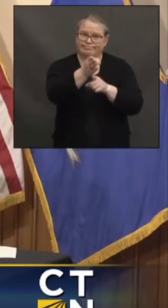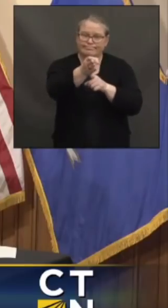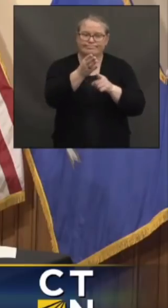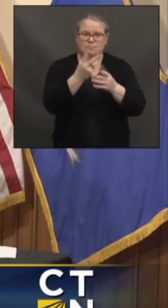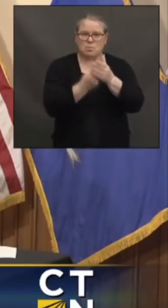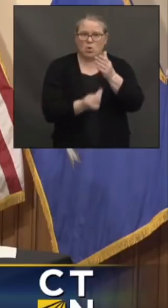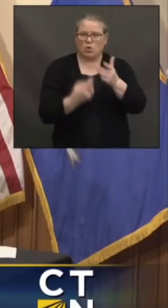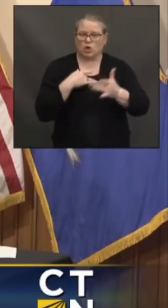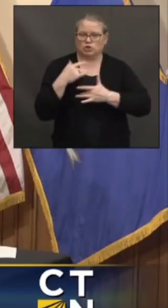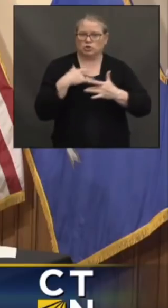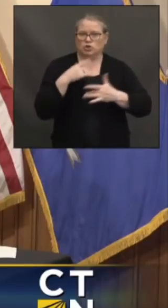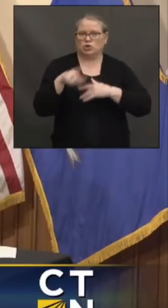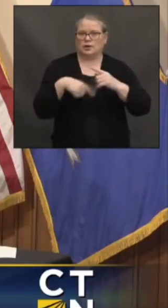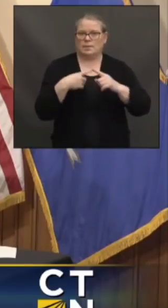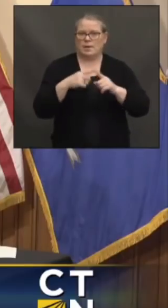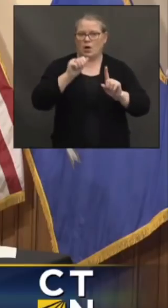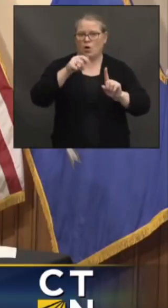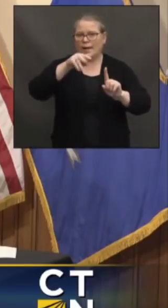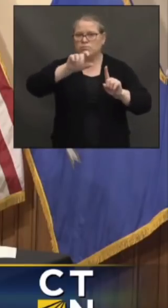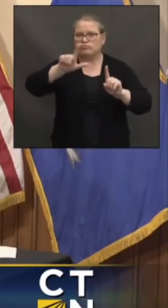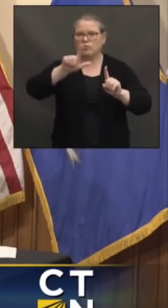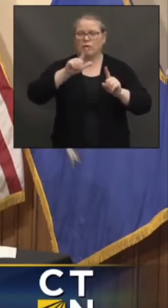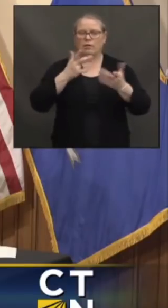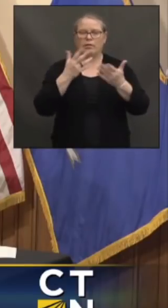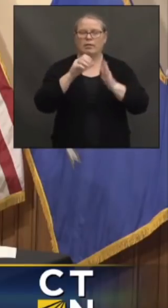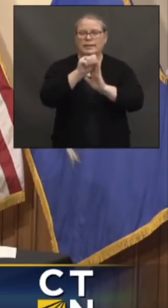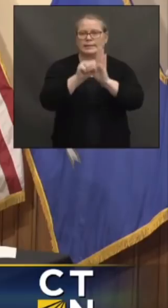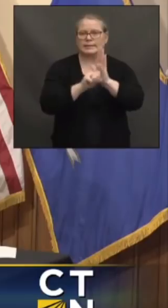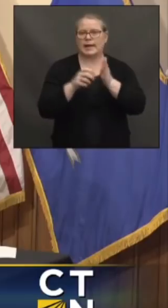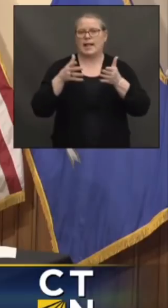impact of the strains and now we're starting to see more in Connecticut.